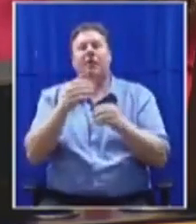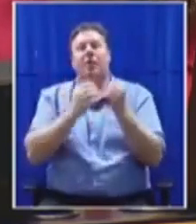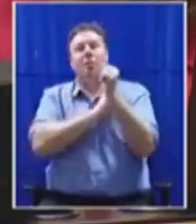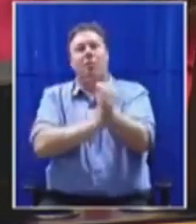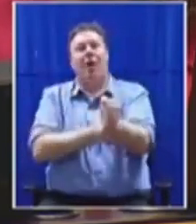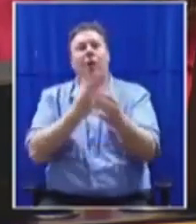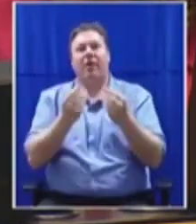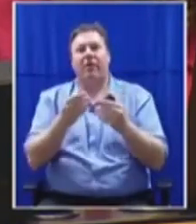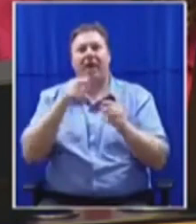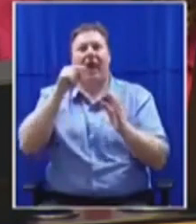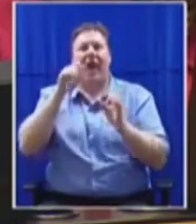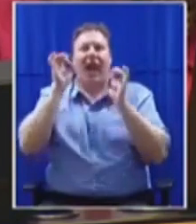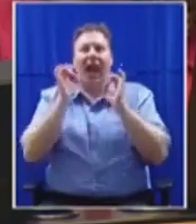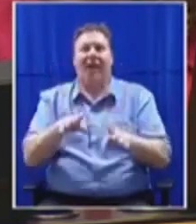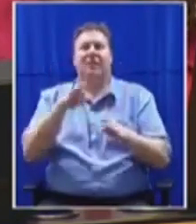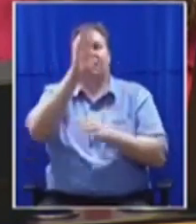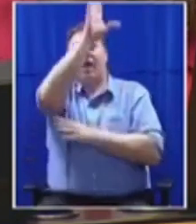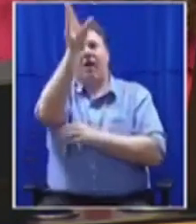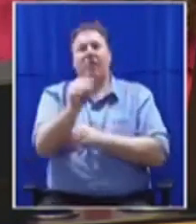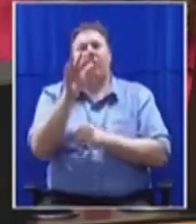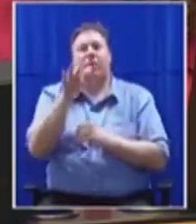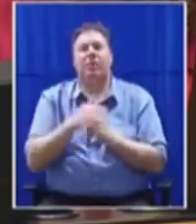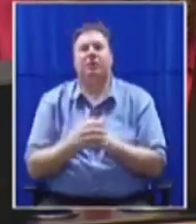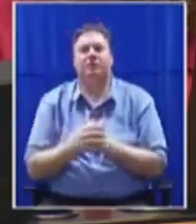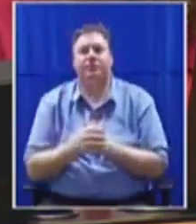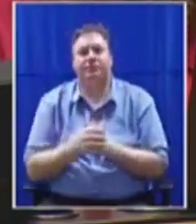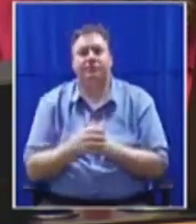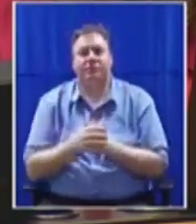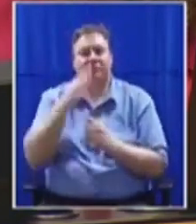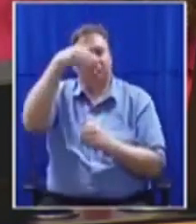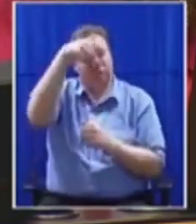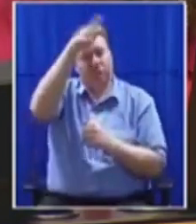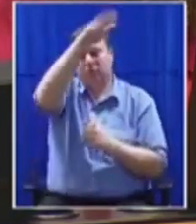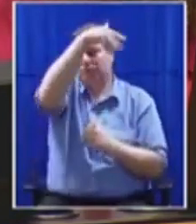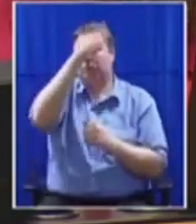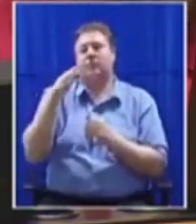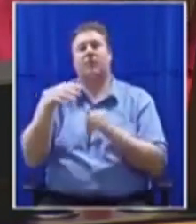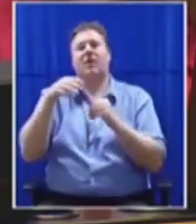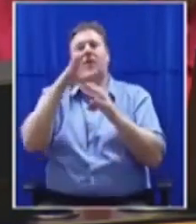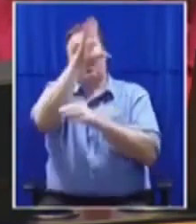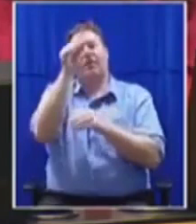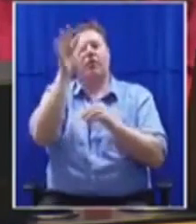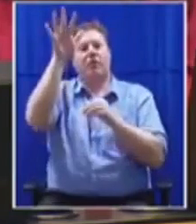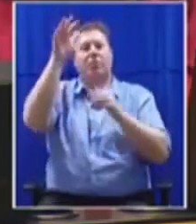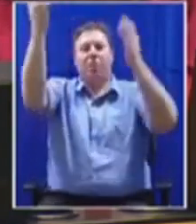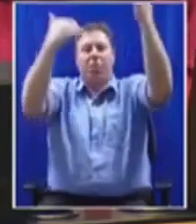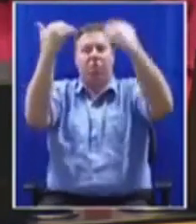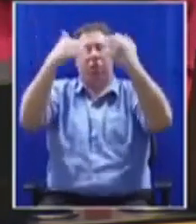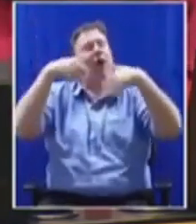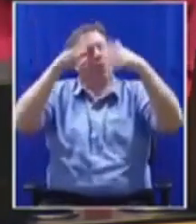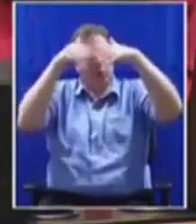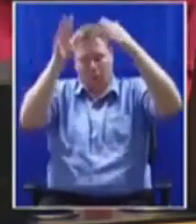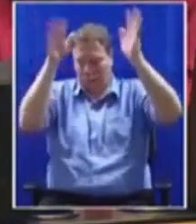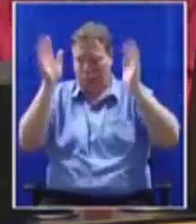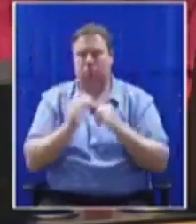for African people to get African migrants out of the country. Acknowledge that at the core, the attack on